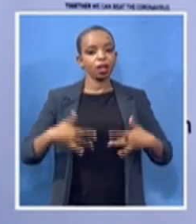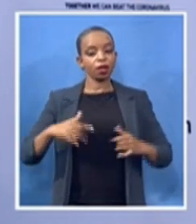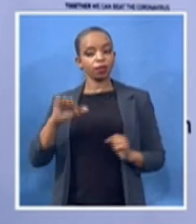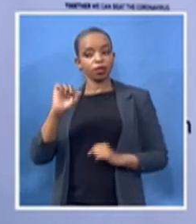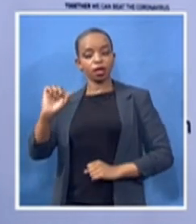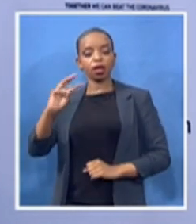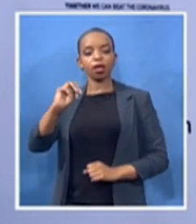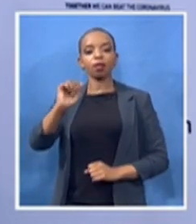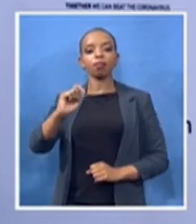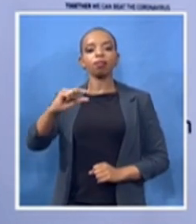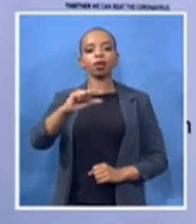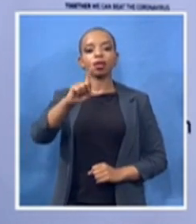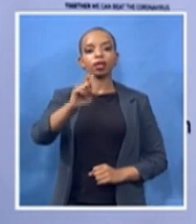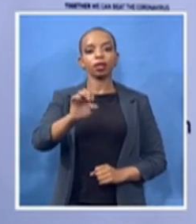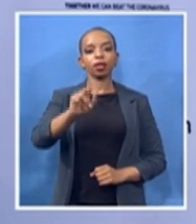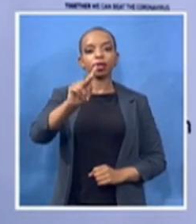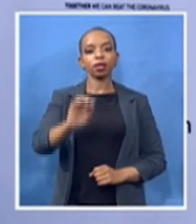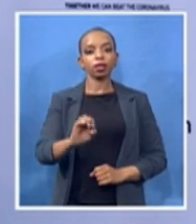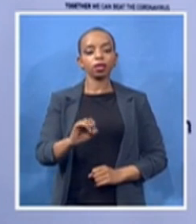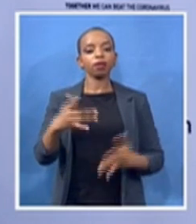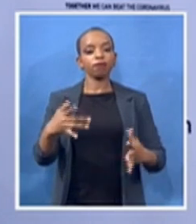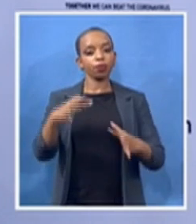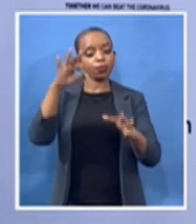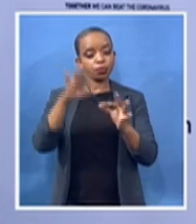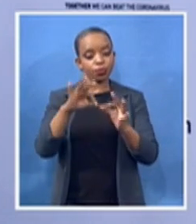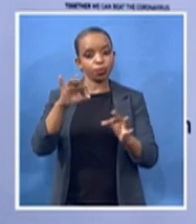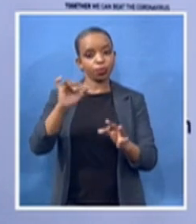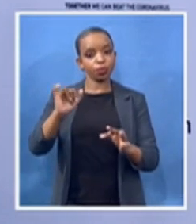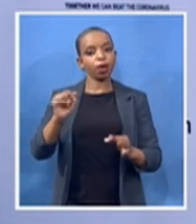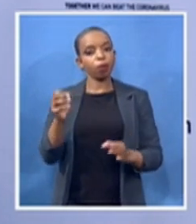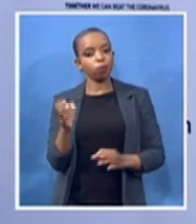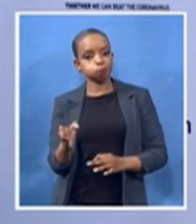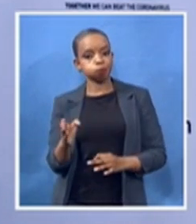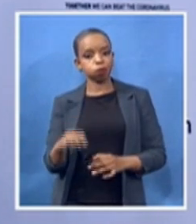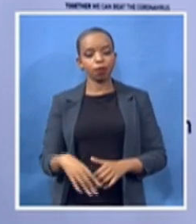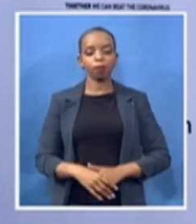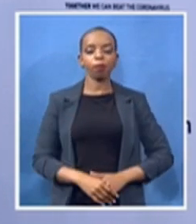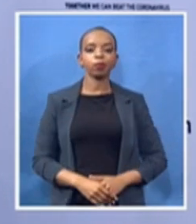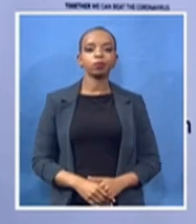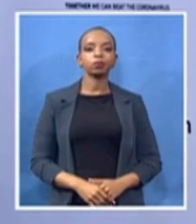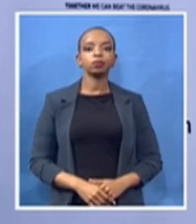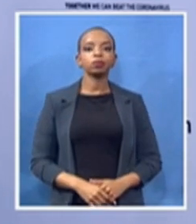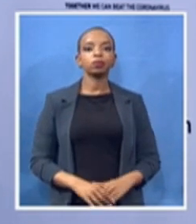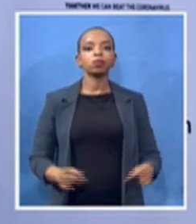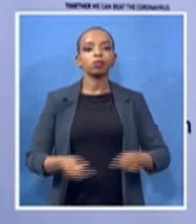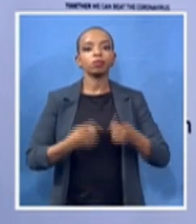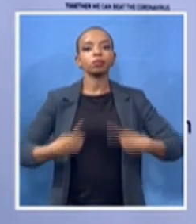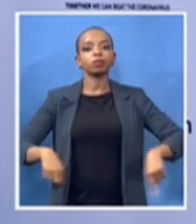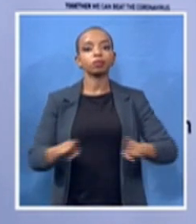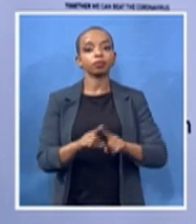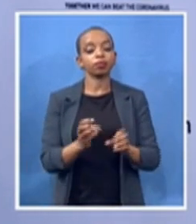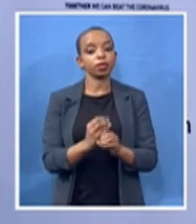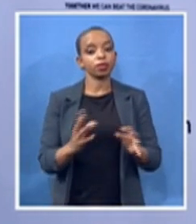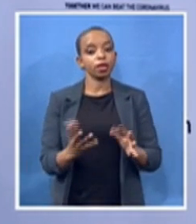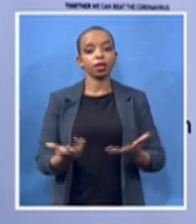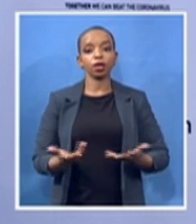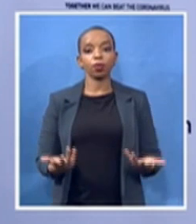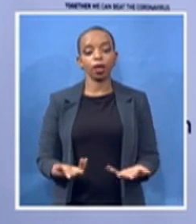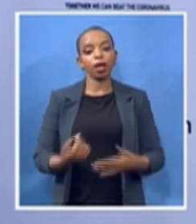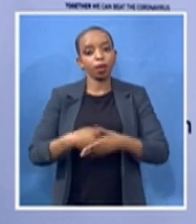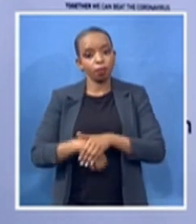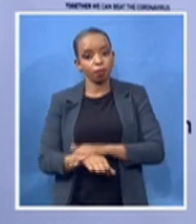presence we will be starting from her to birth in fort before eastern cape to